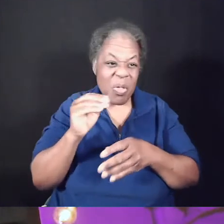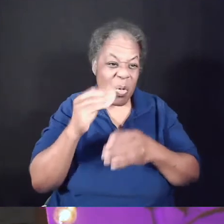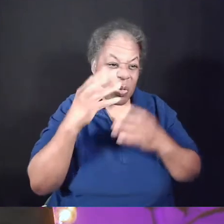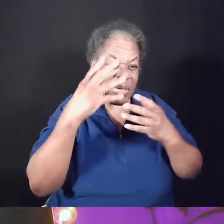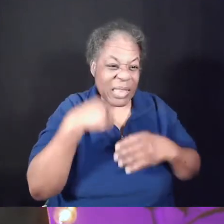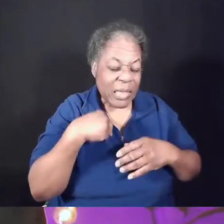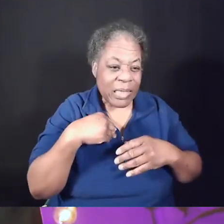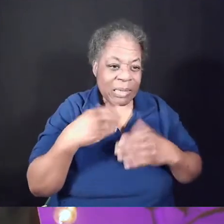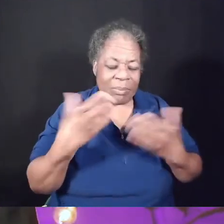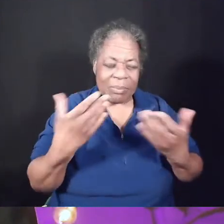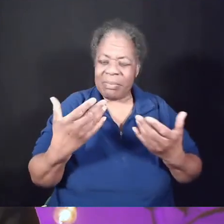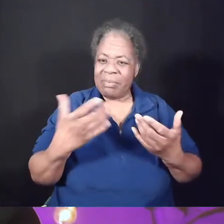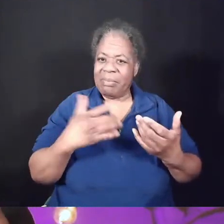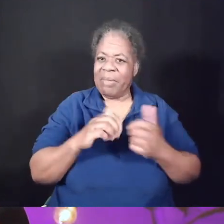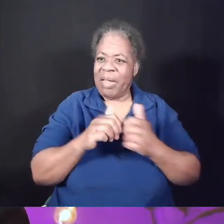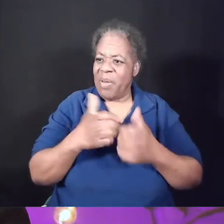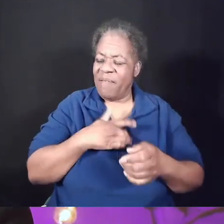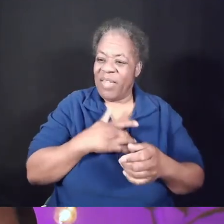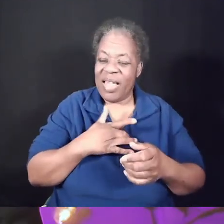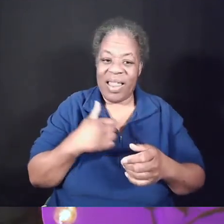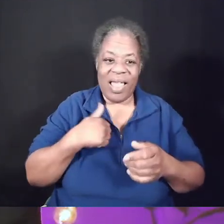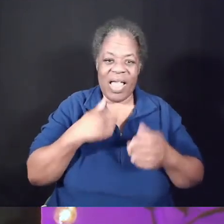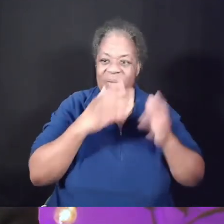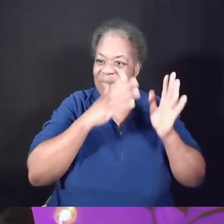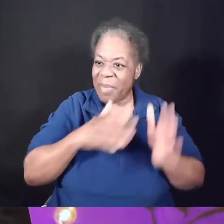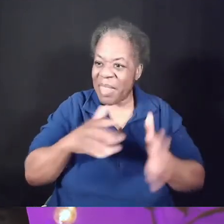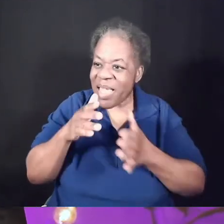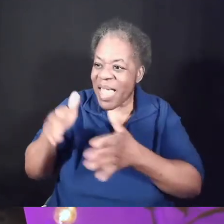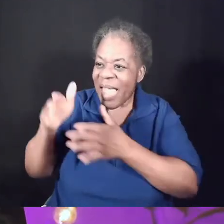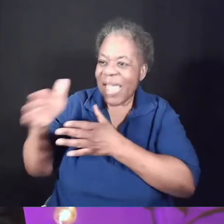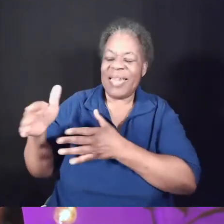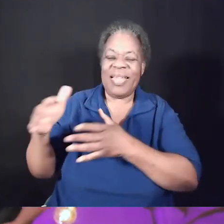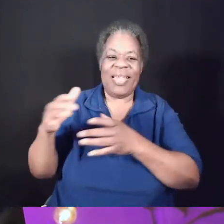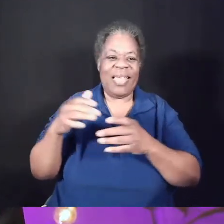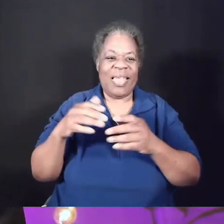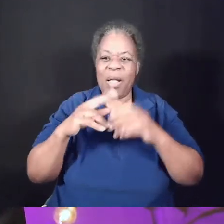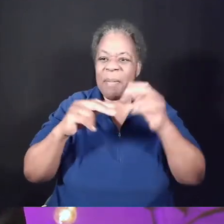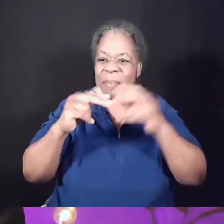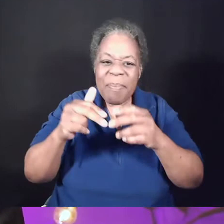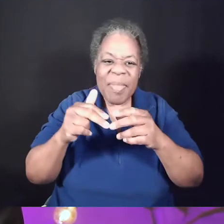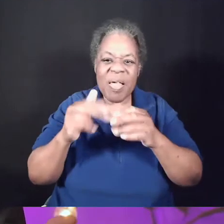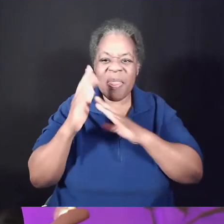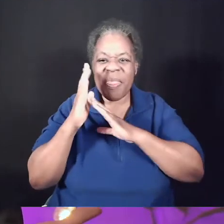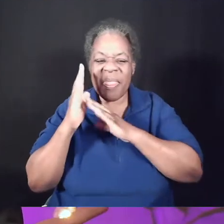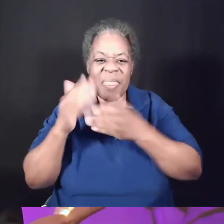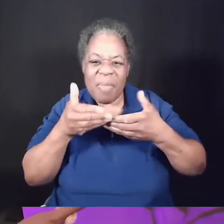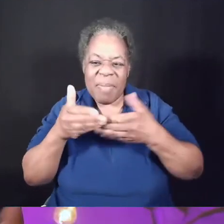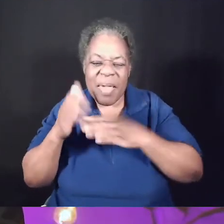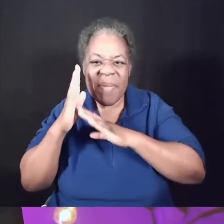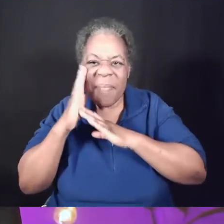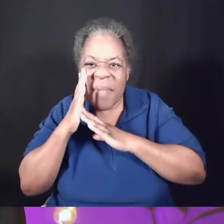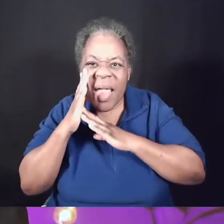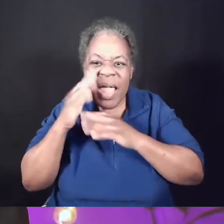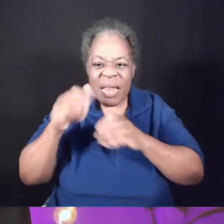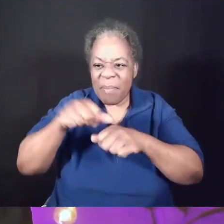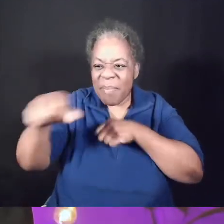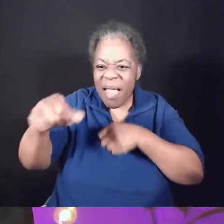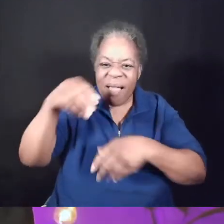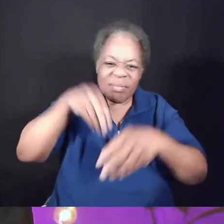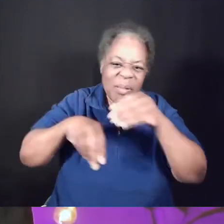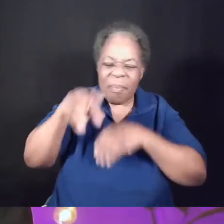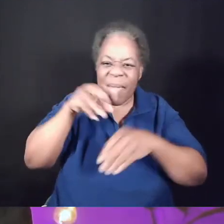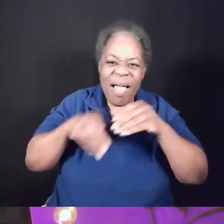And I found myself planning. You we bought the car seats, we put them in the car, we built the crib, we packed our hospital bags, and then we just found